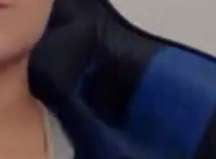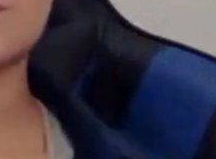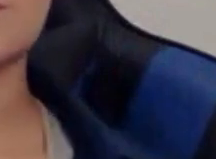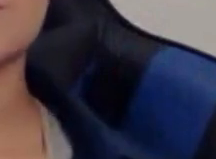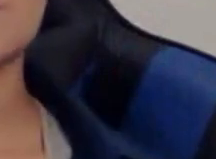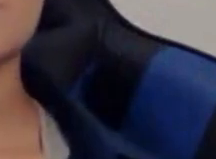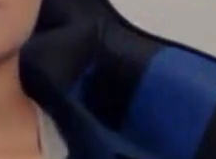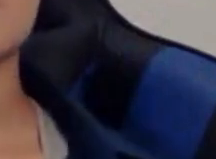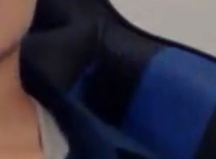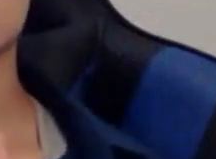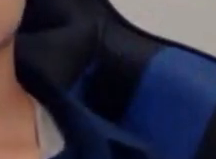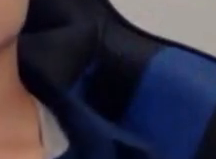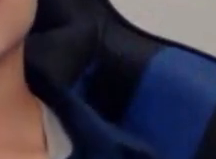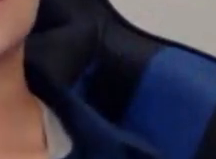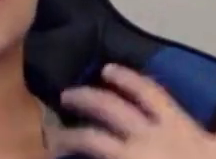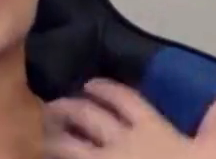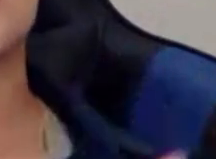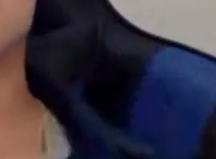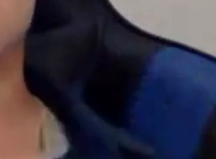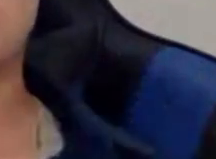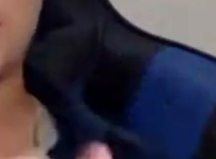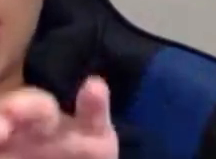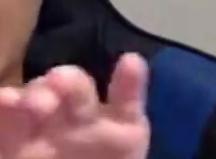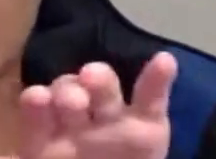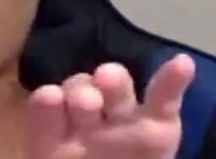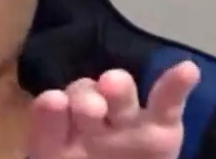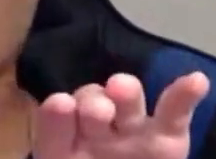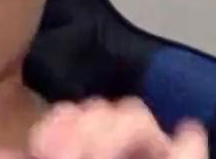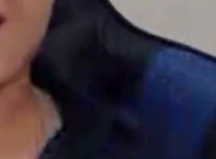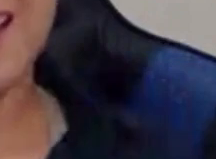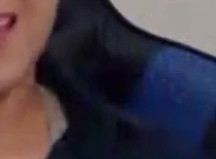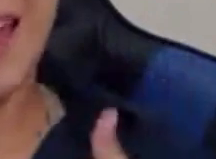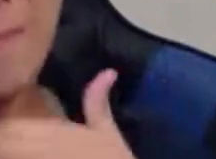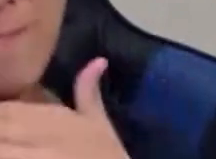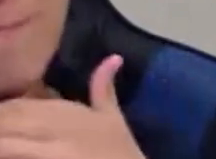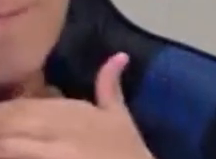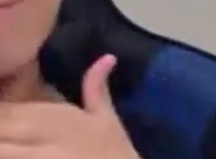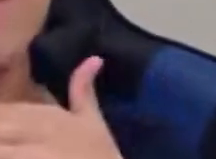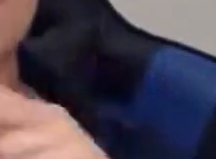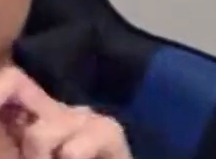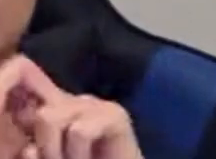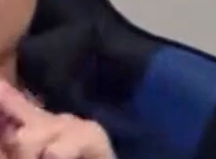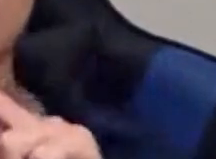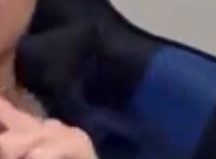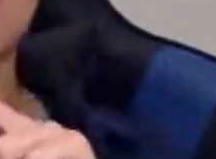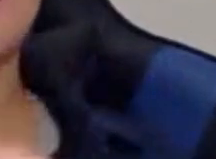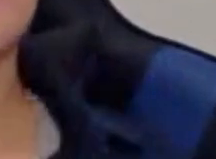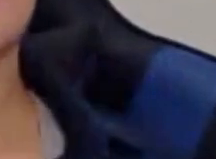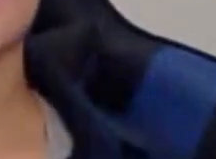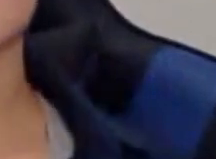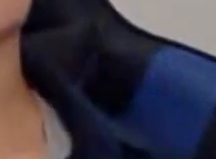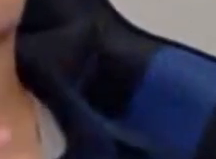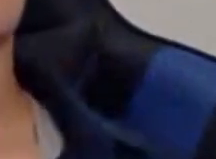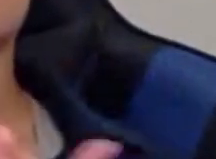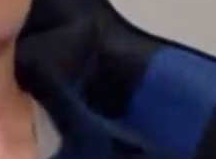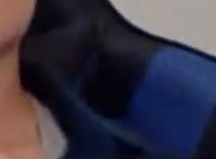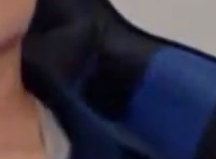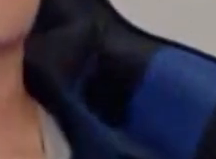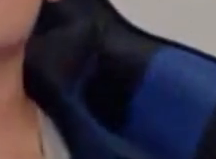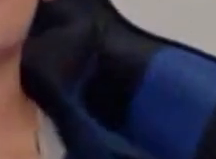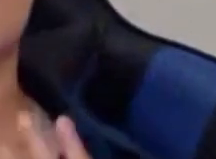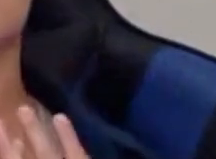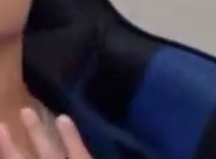lifelong journey. I think I've been really, really inspired by the fact that I have so many friends